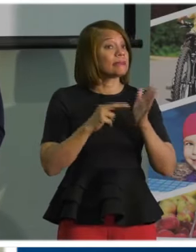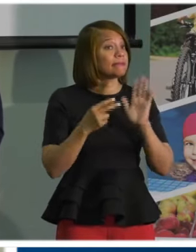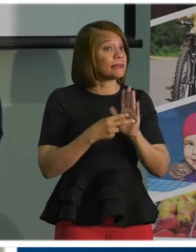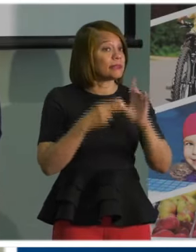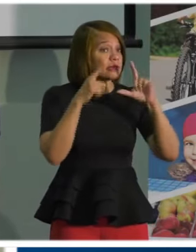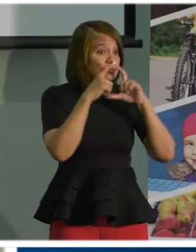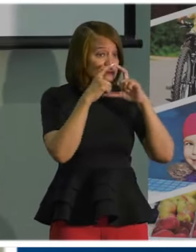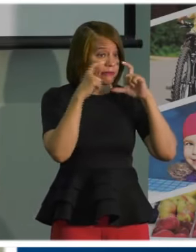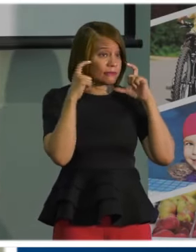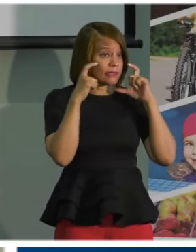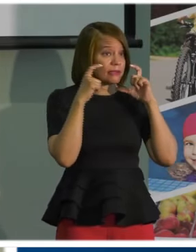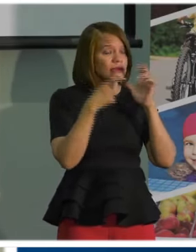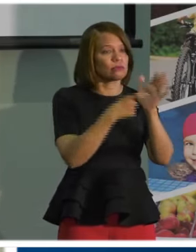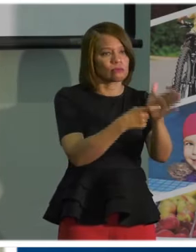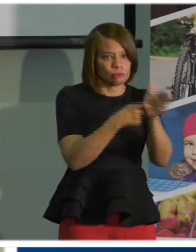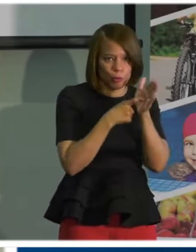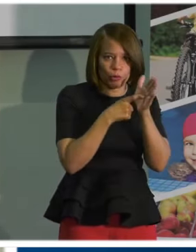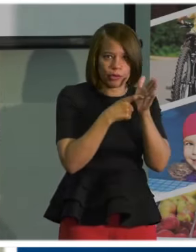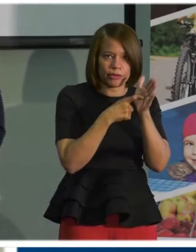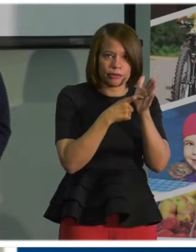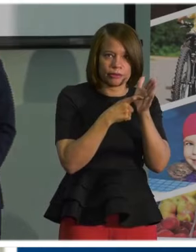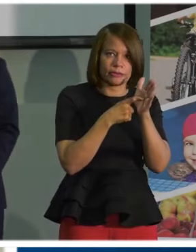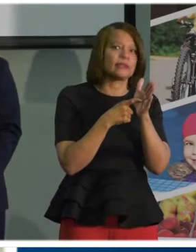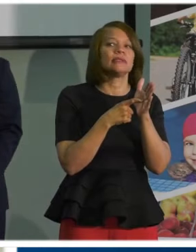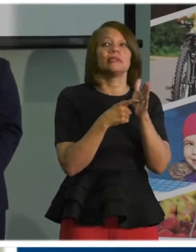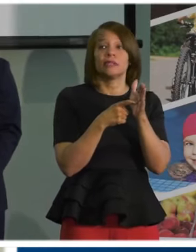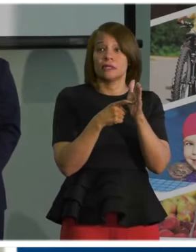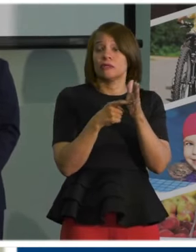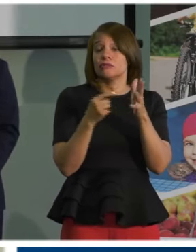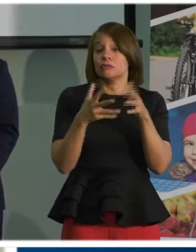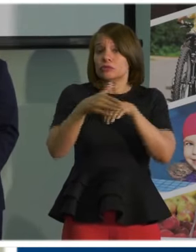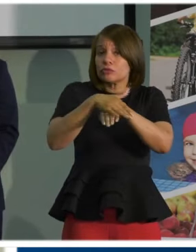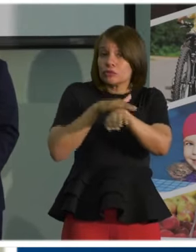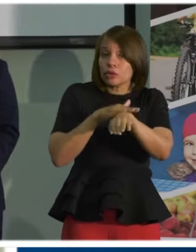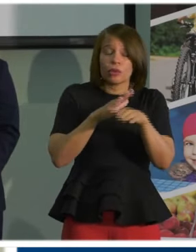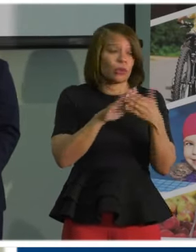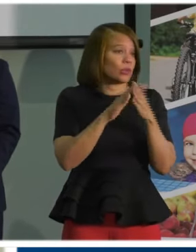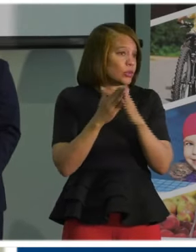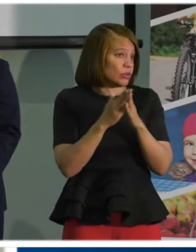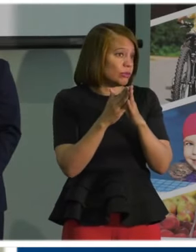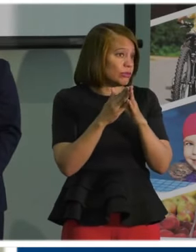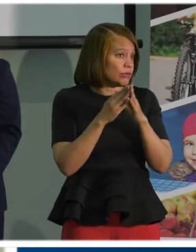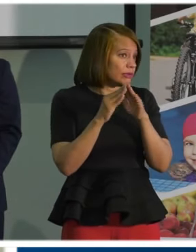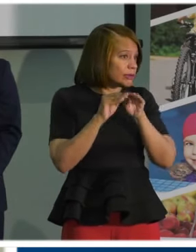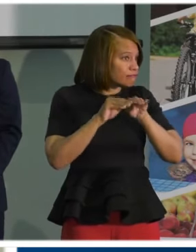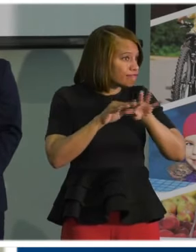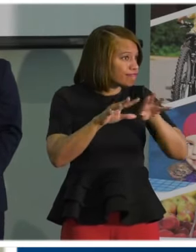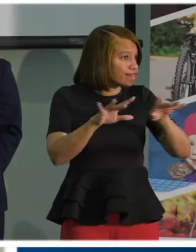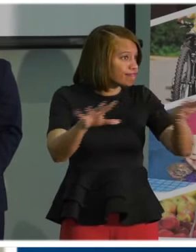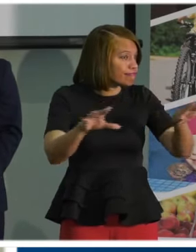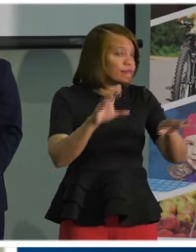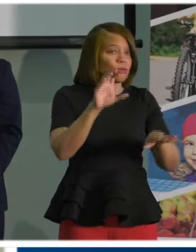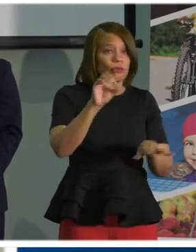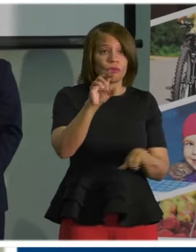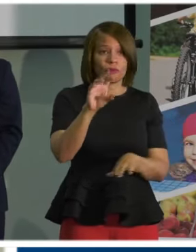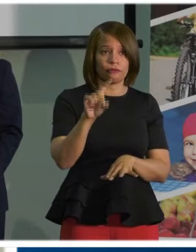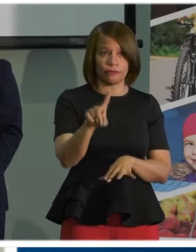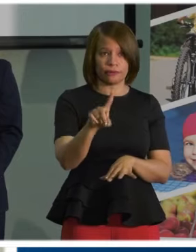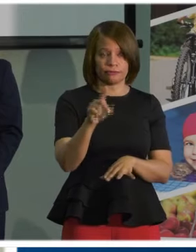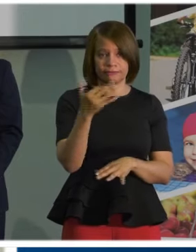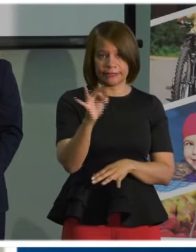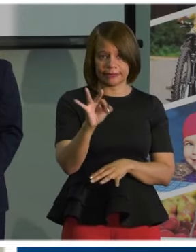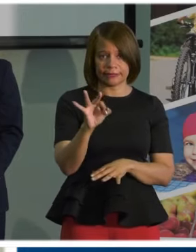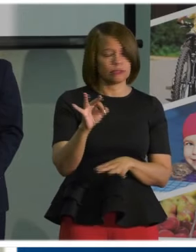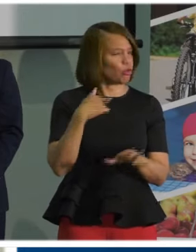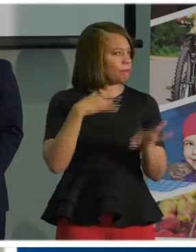facial coverings when in public to slow the community spread of COVID-19. Let me be clear on